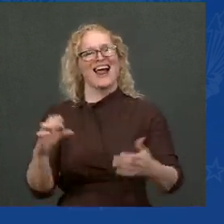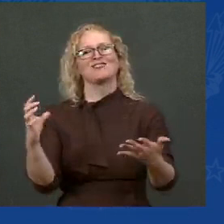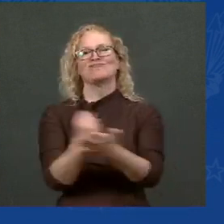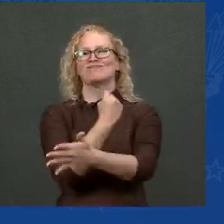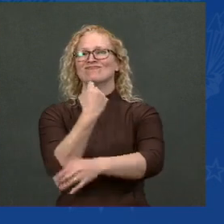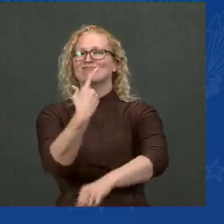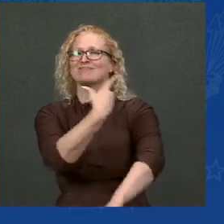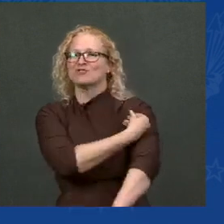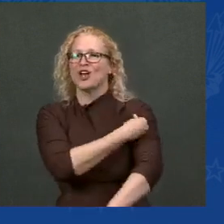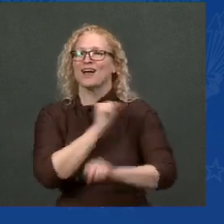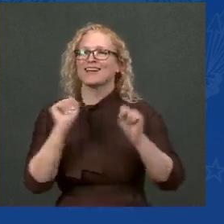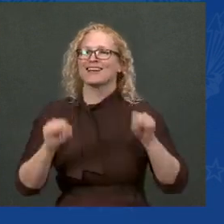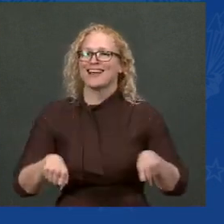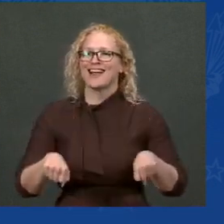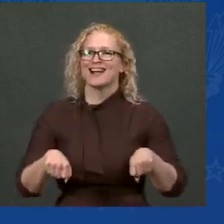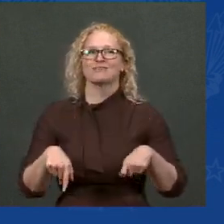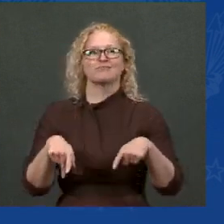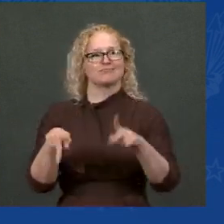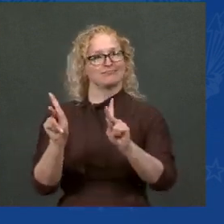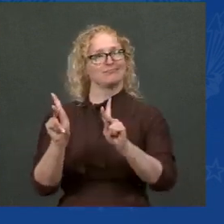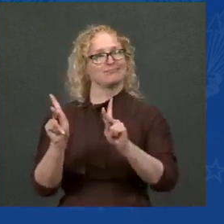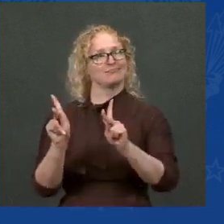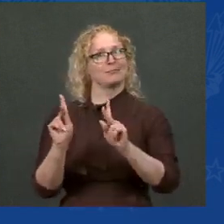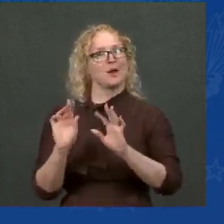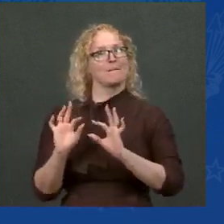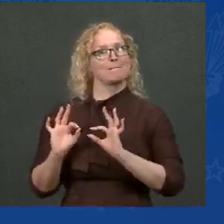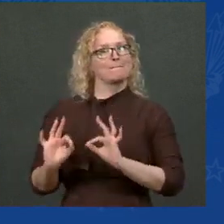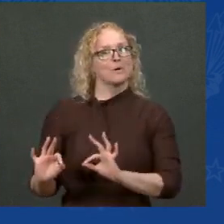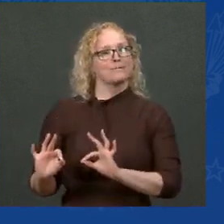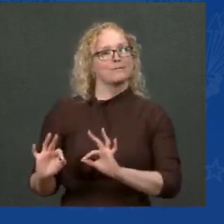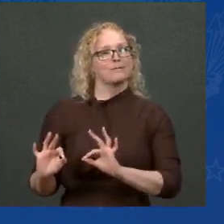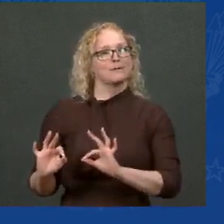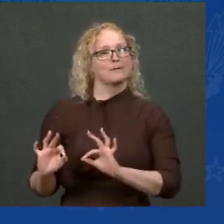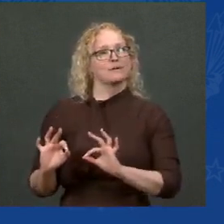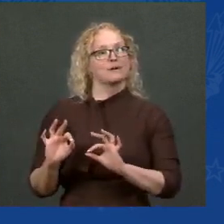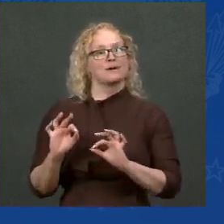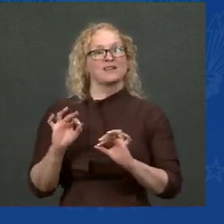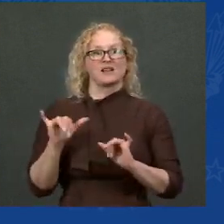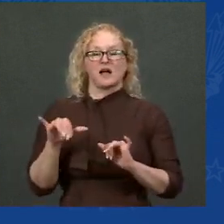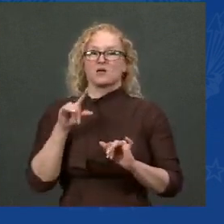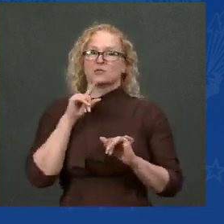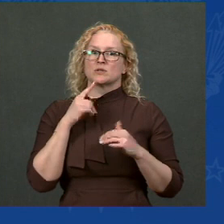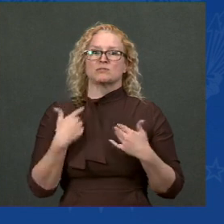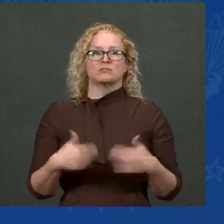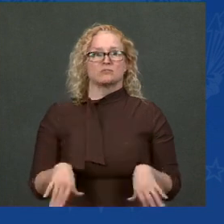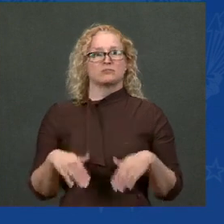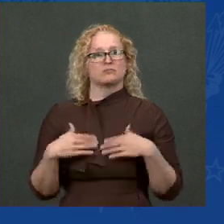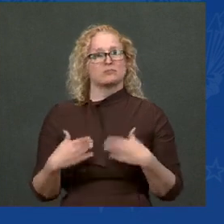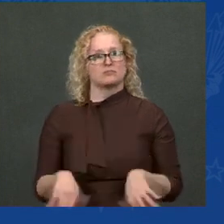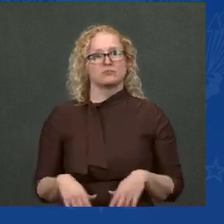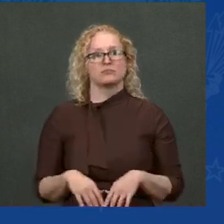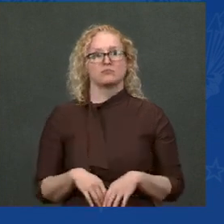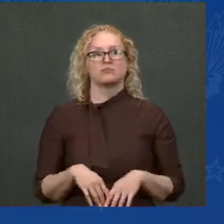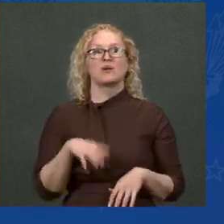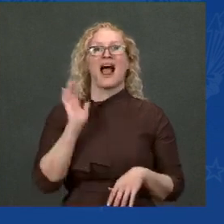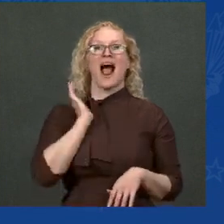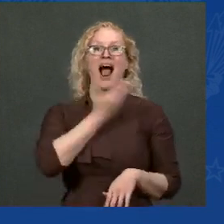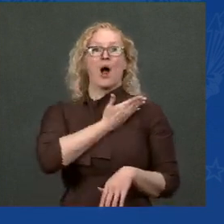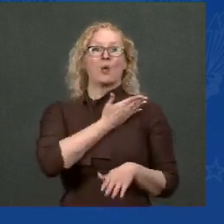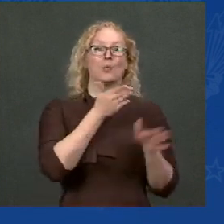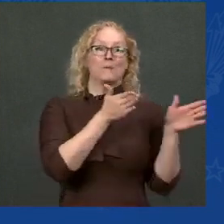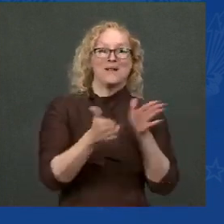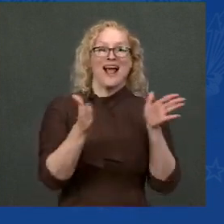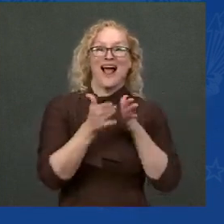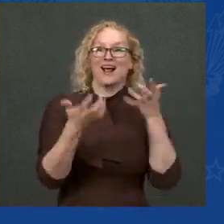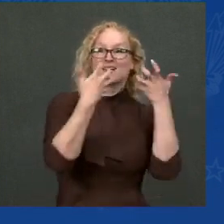success, the economic rescue and vaccination plans. Just both of them have made the economy the envy of the world.